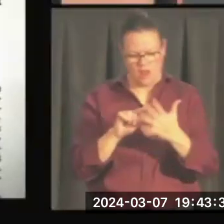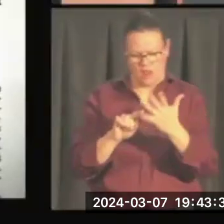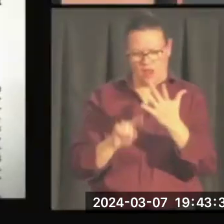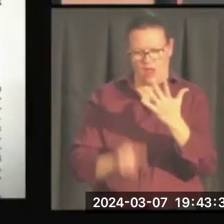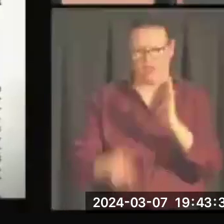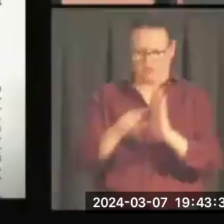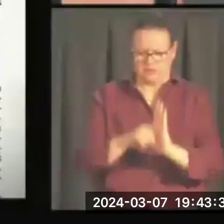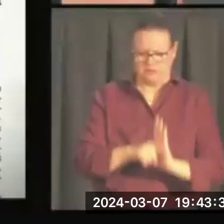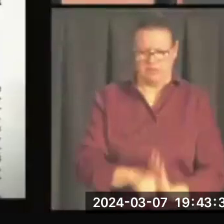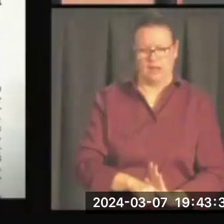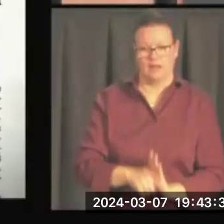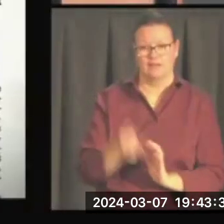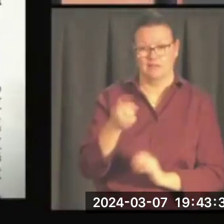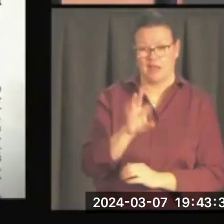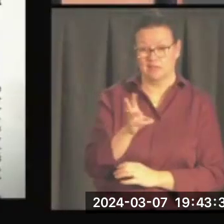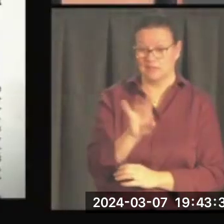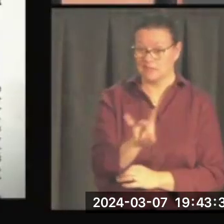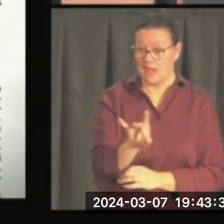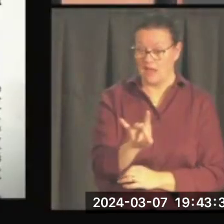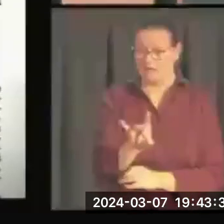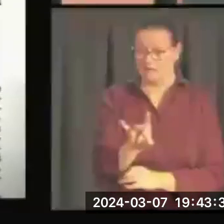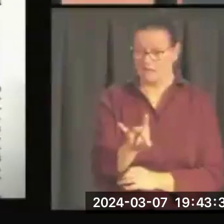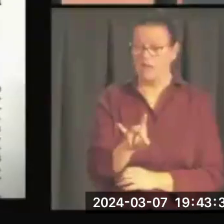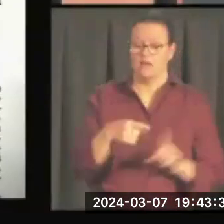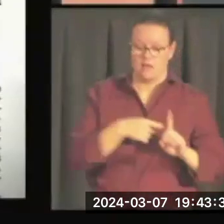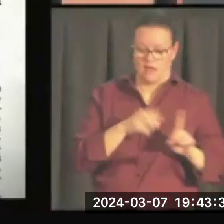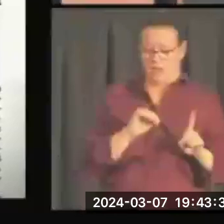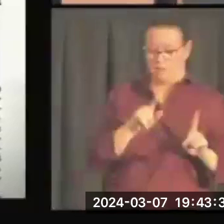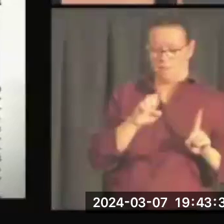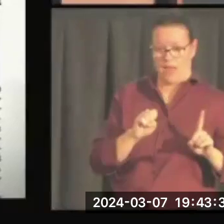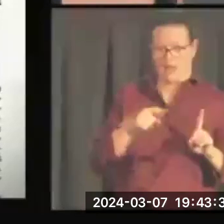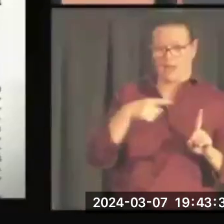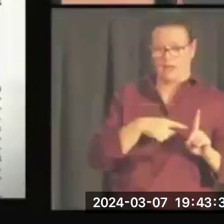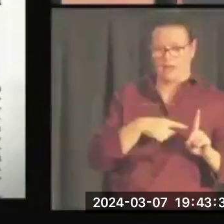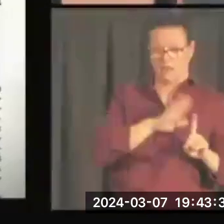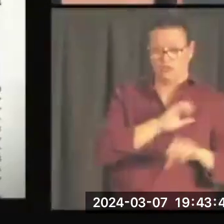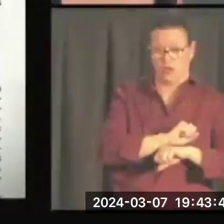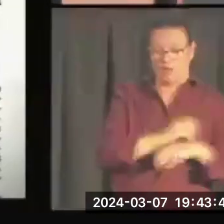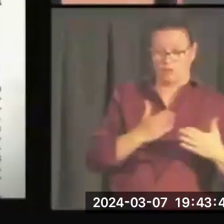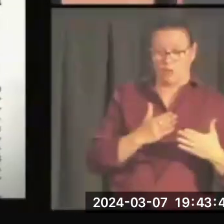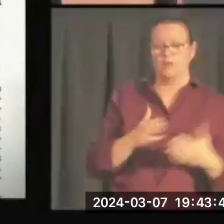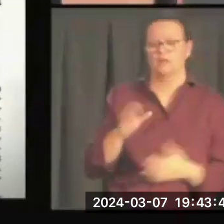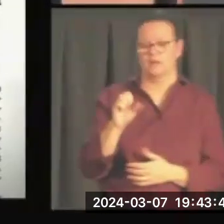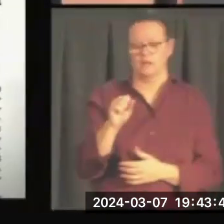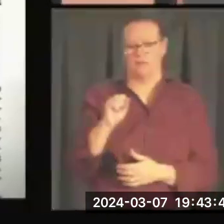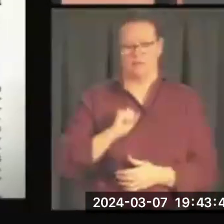These were the times when Mike Mansfield was Senate Majority Leader and involved in Congress. And so when you judge,